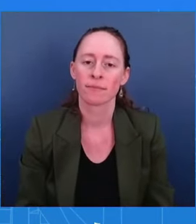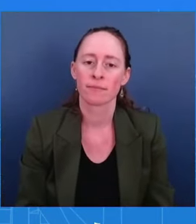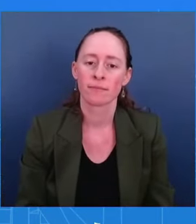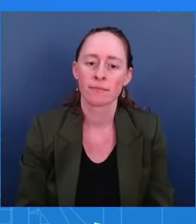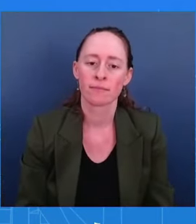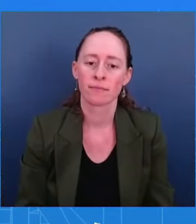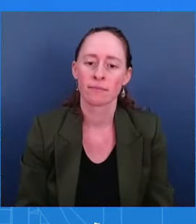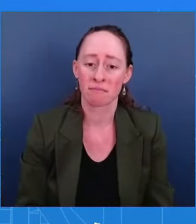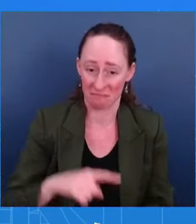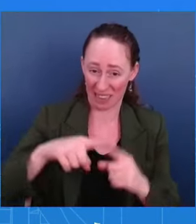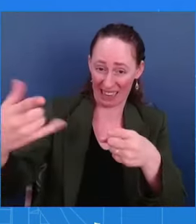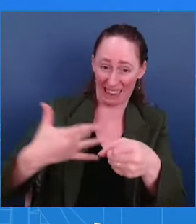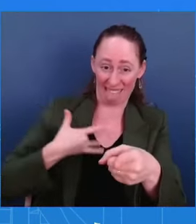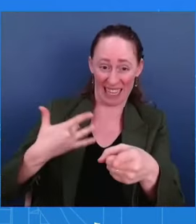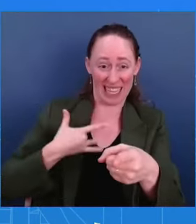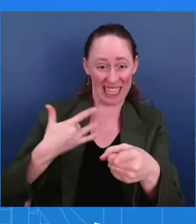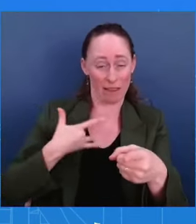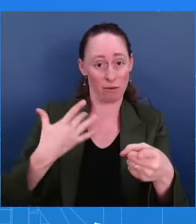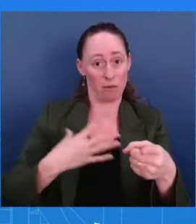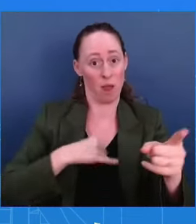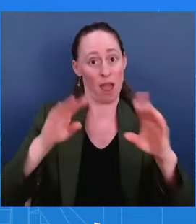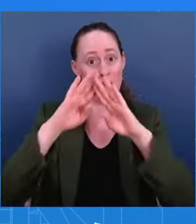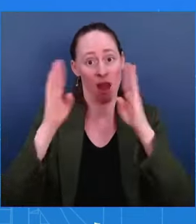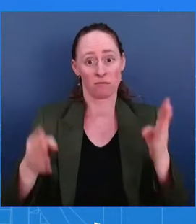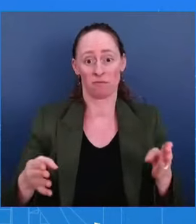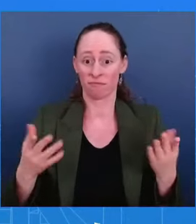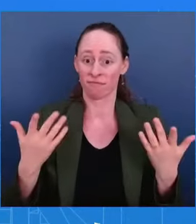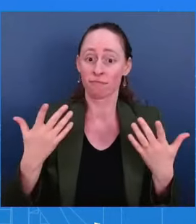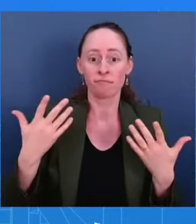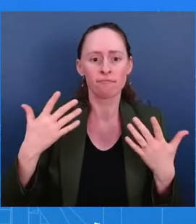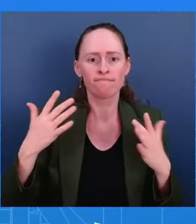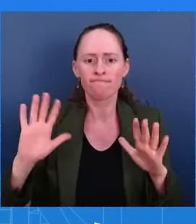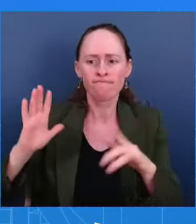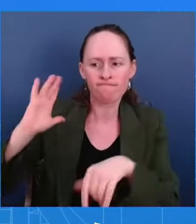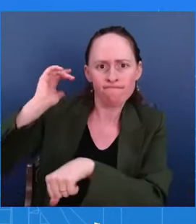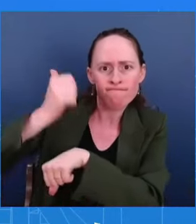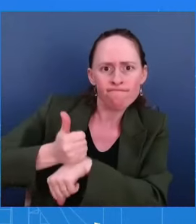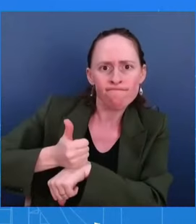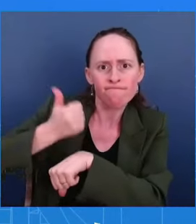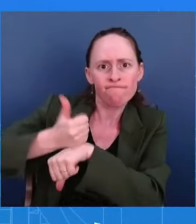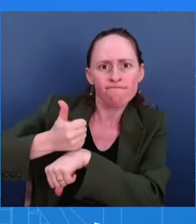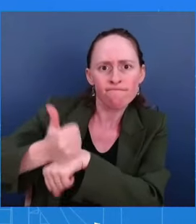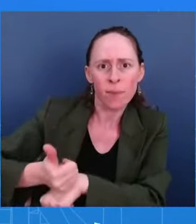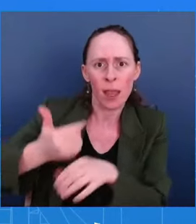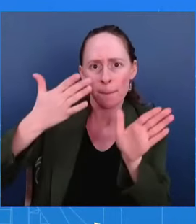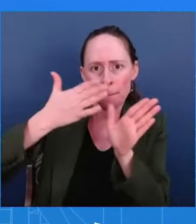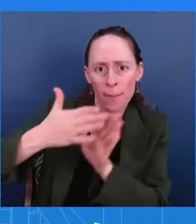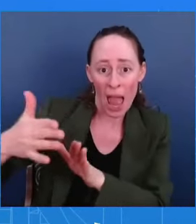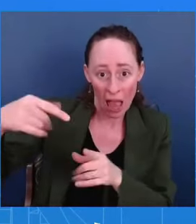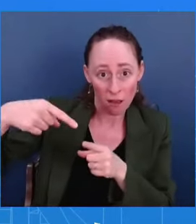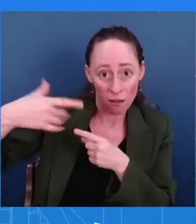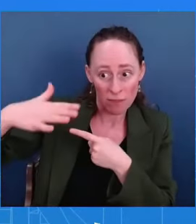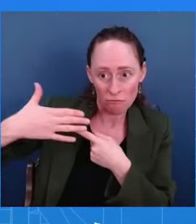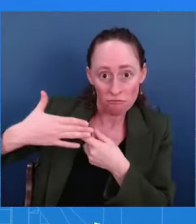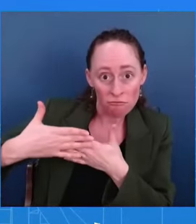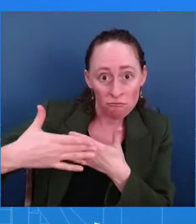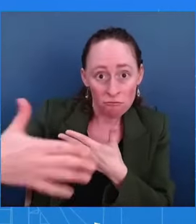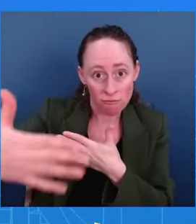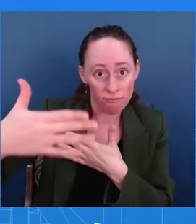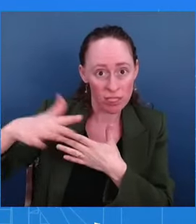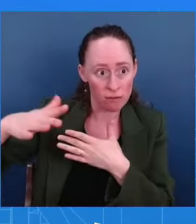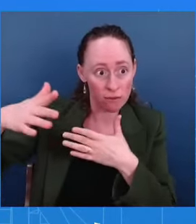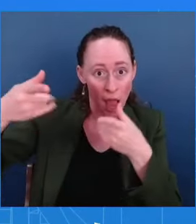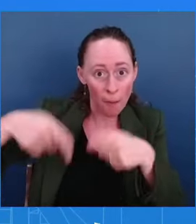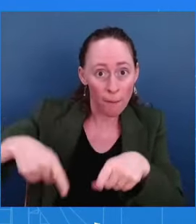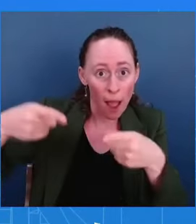phase with the actions already taken or are there any executive actions that could... As I said in my answer, just seconds ago, we are